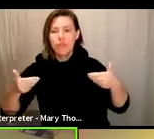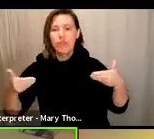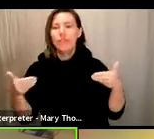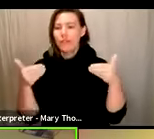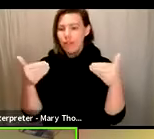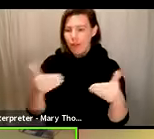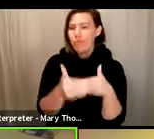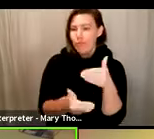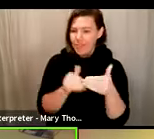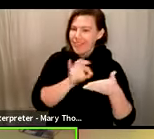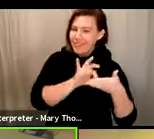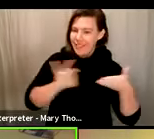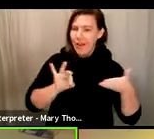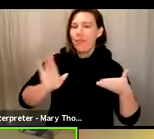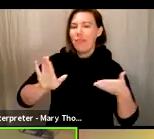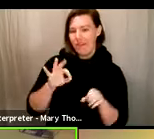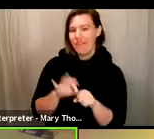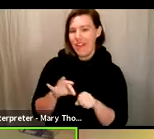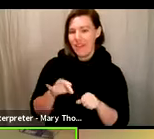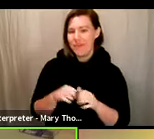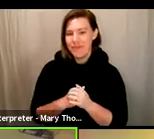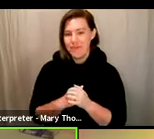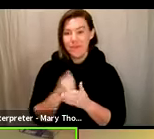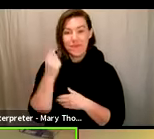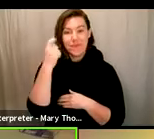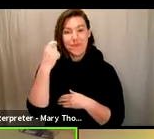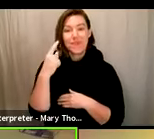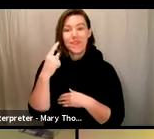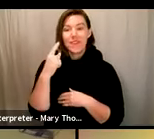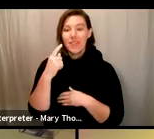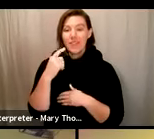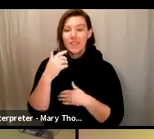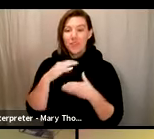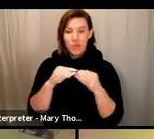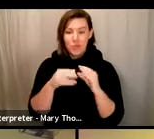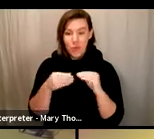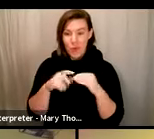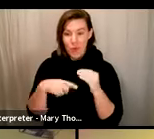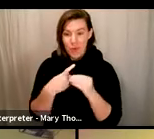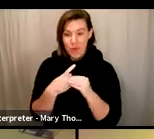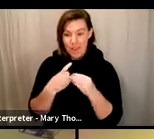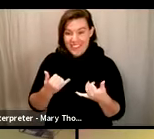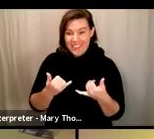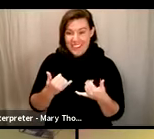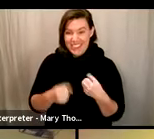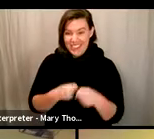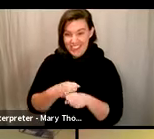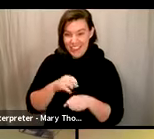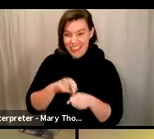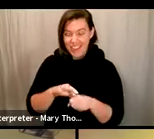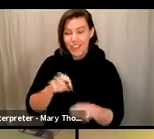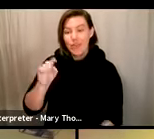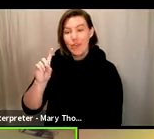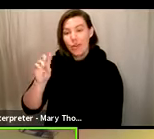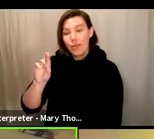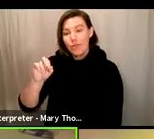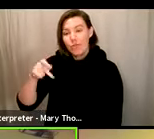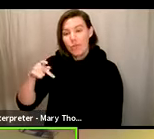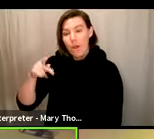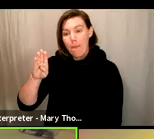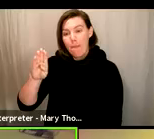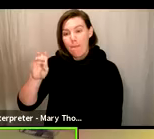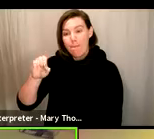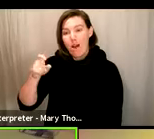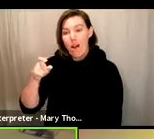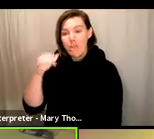The true story for this election is probably our drop box returns. We got over 910,000 ballots at our drop